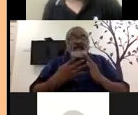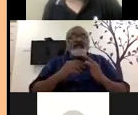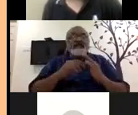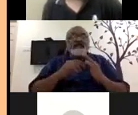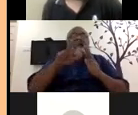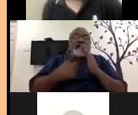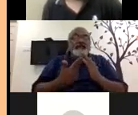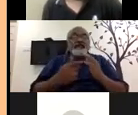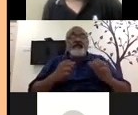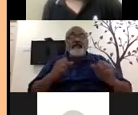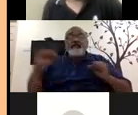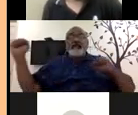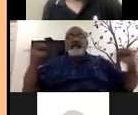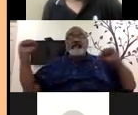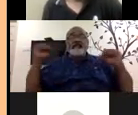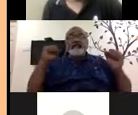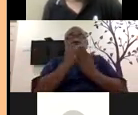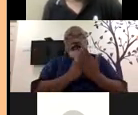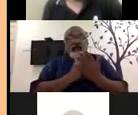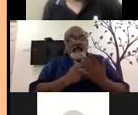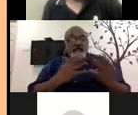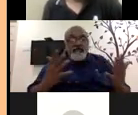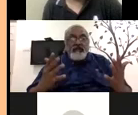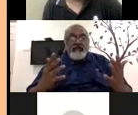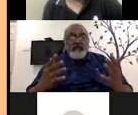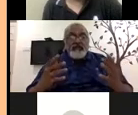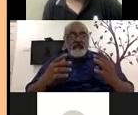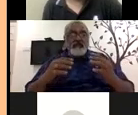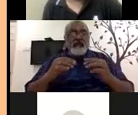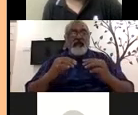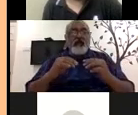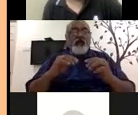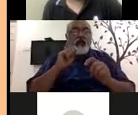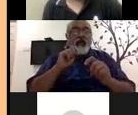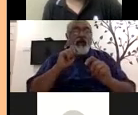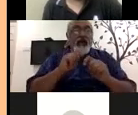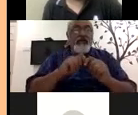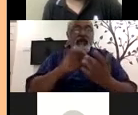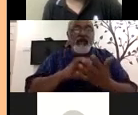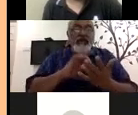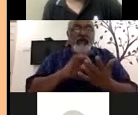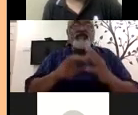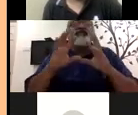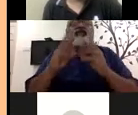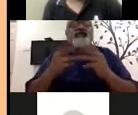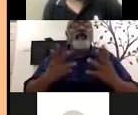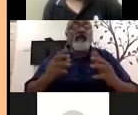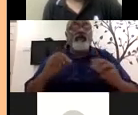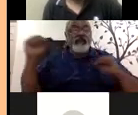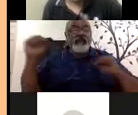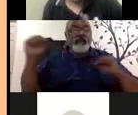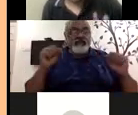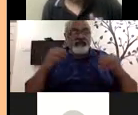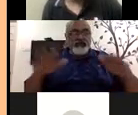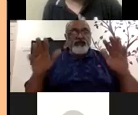program, uh, need based work, workplace, um, you breaks, etc. Uh, we, uh, the solution that came for that, uh,